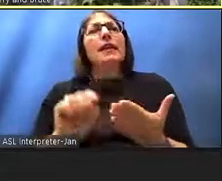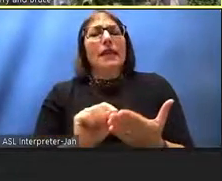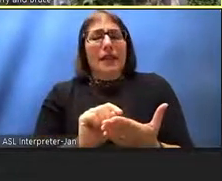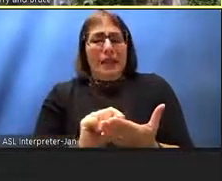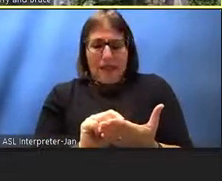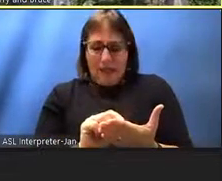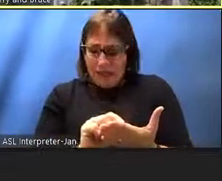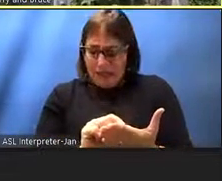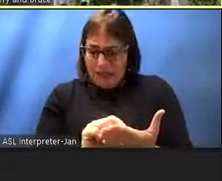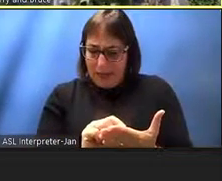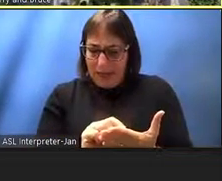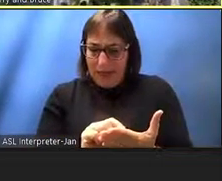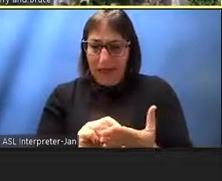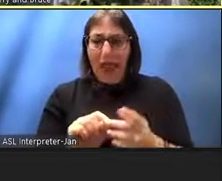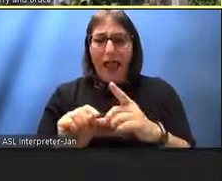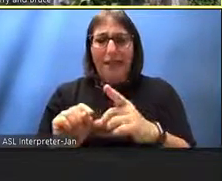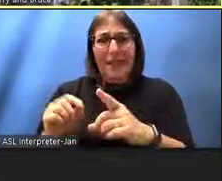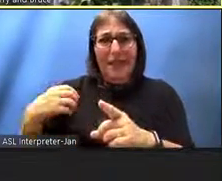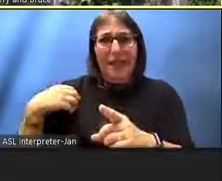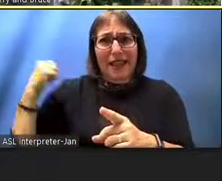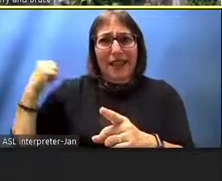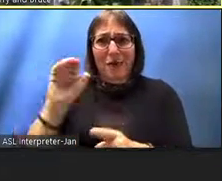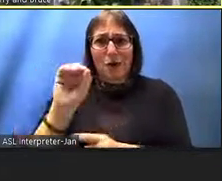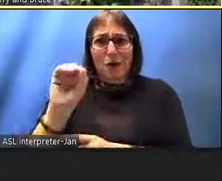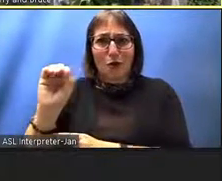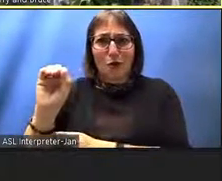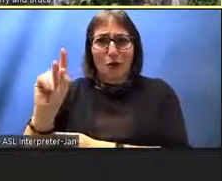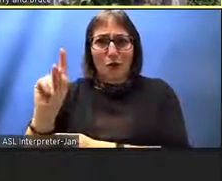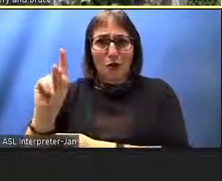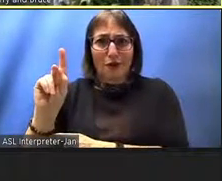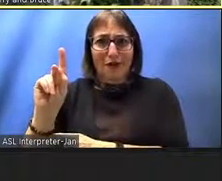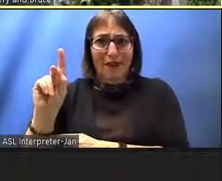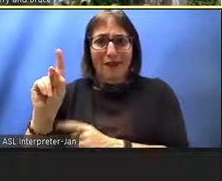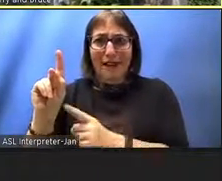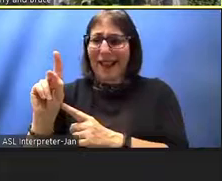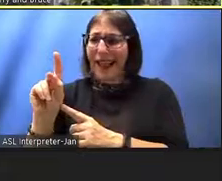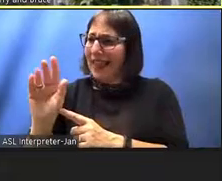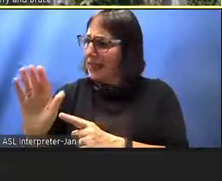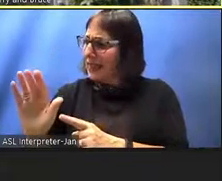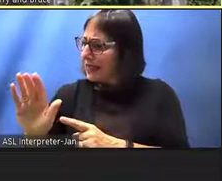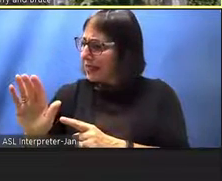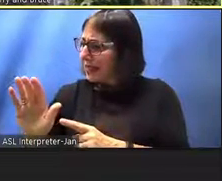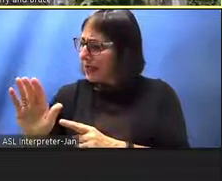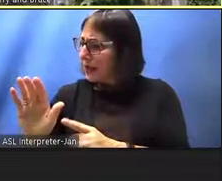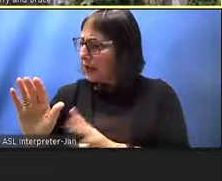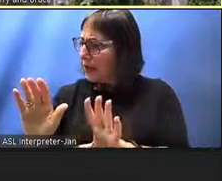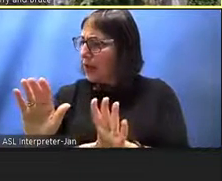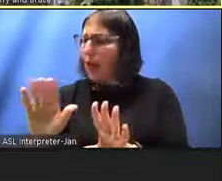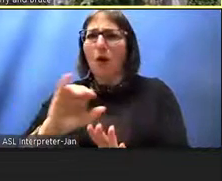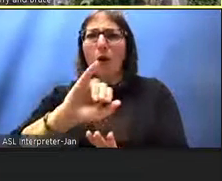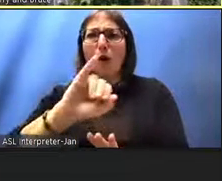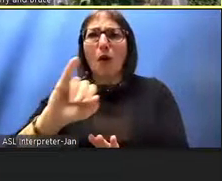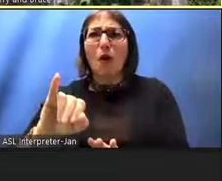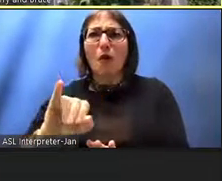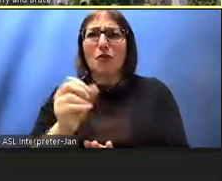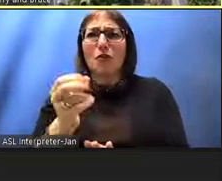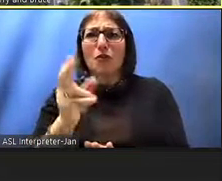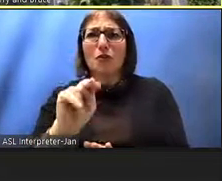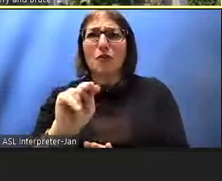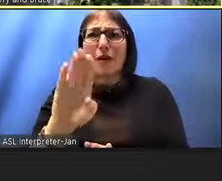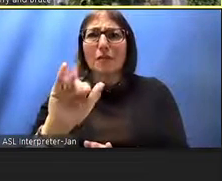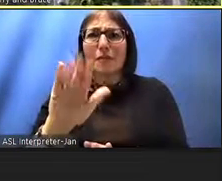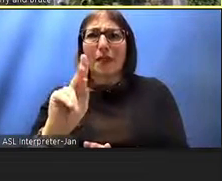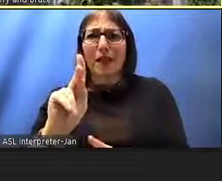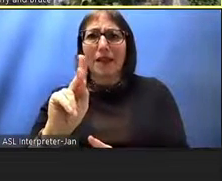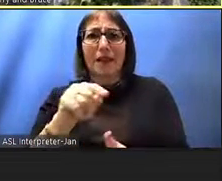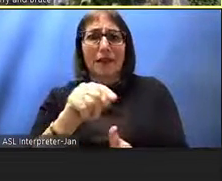uh captain cook's um was it captain cook's or was it john vancouver and he they